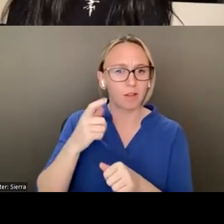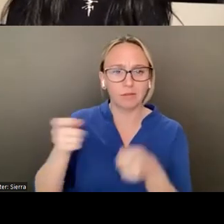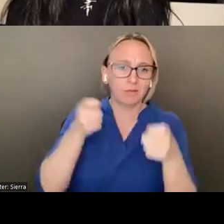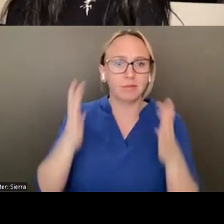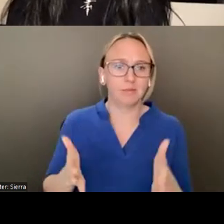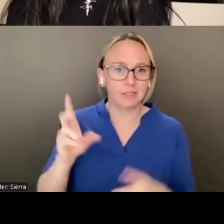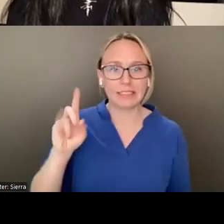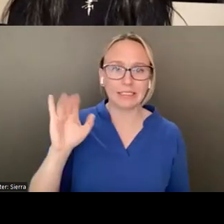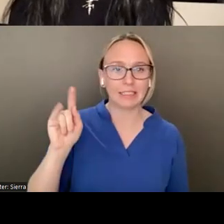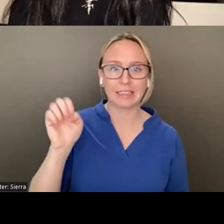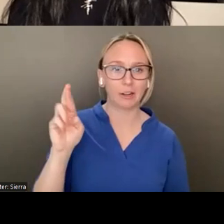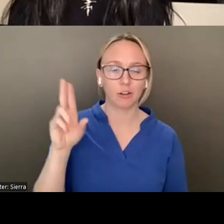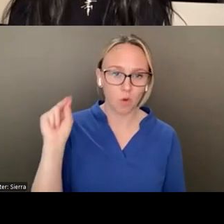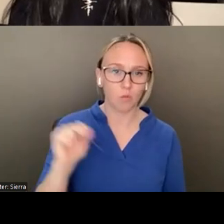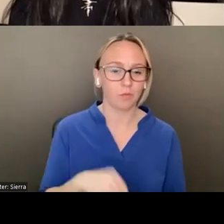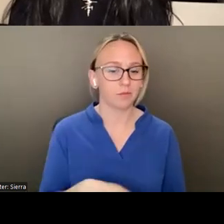Sometimes I need a leader.